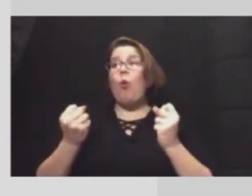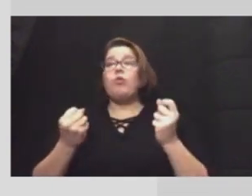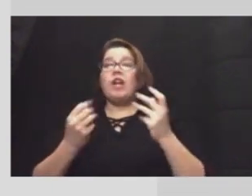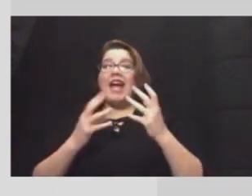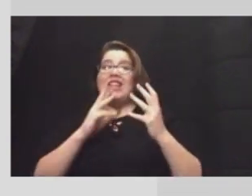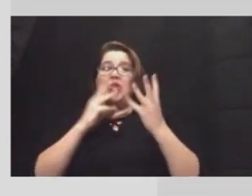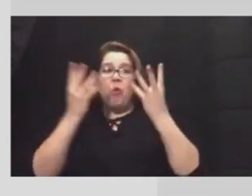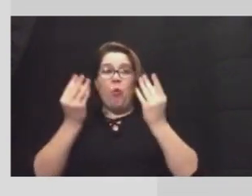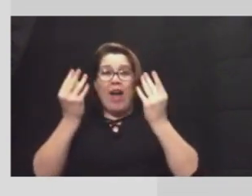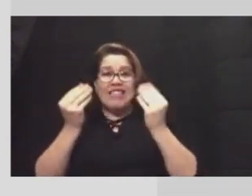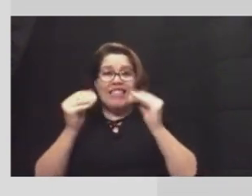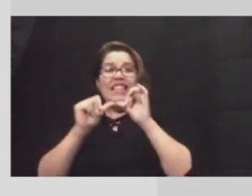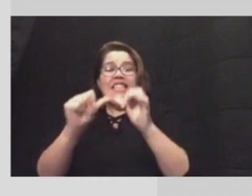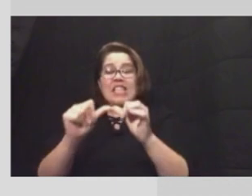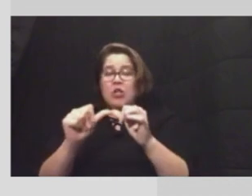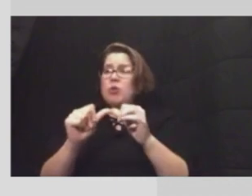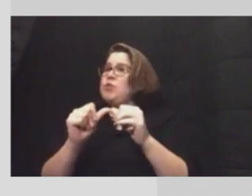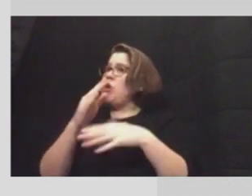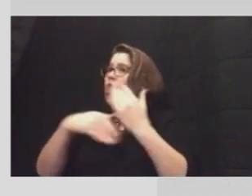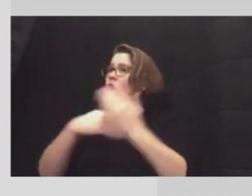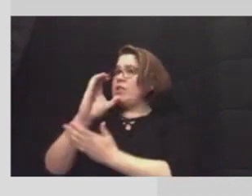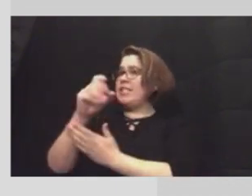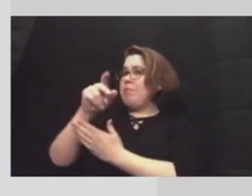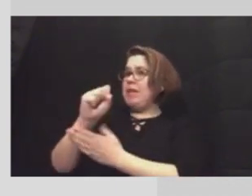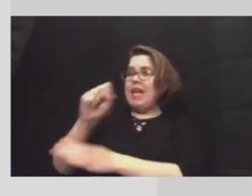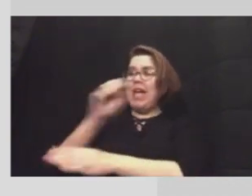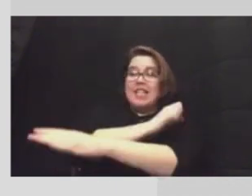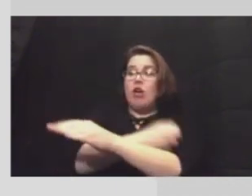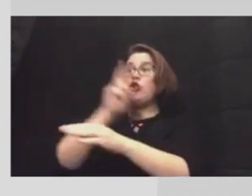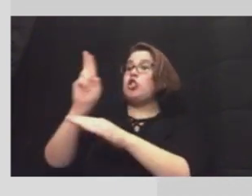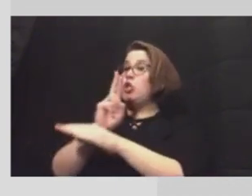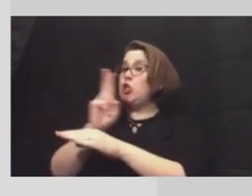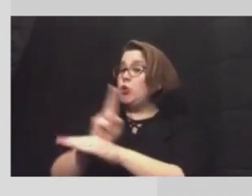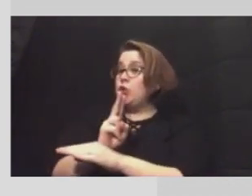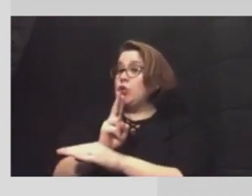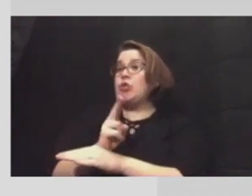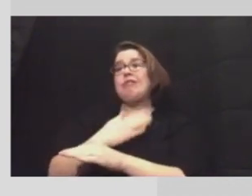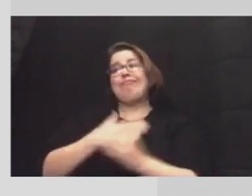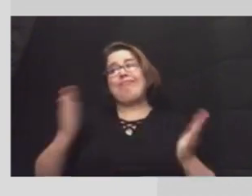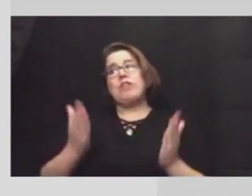Thank you very much,